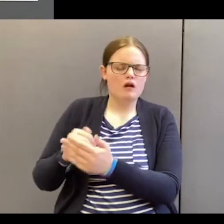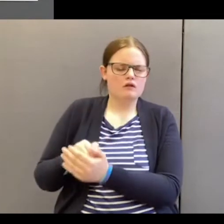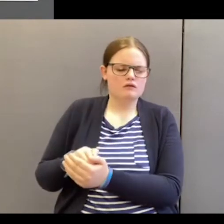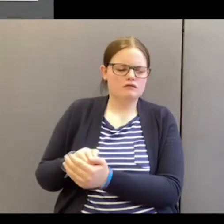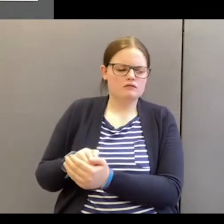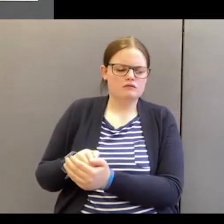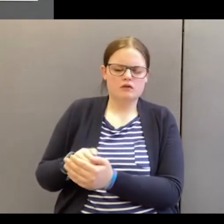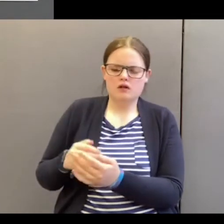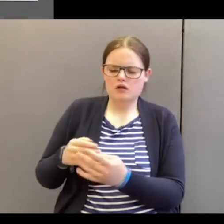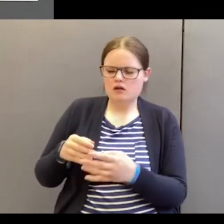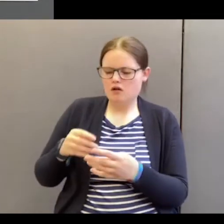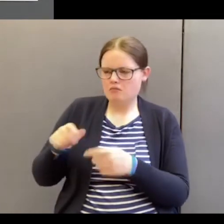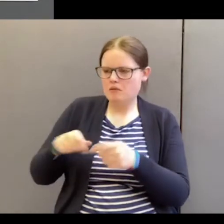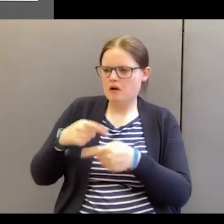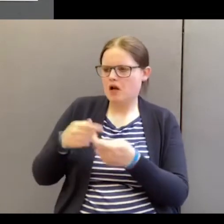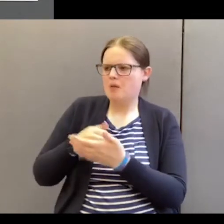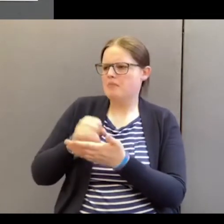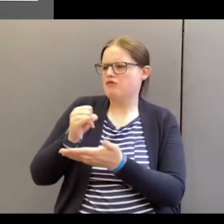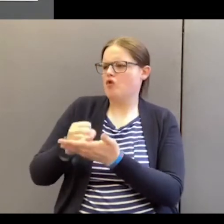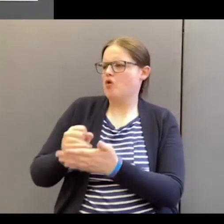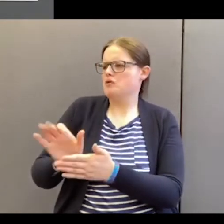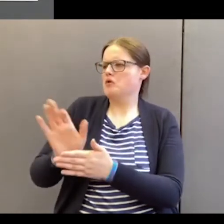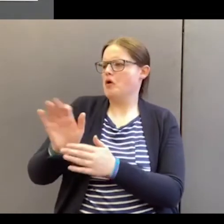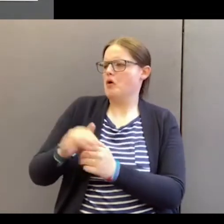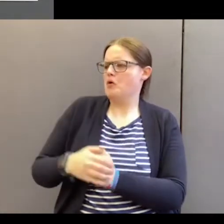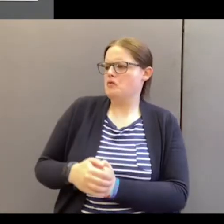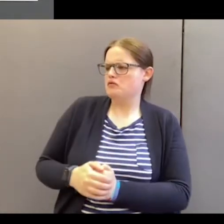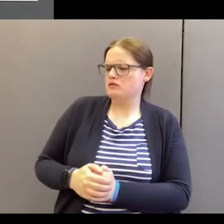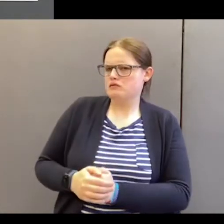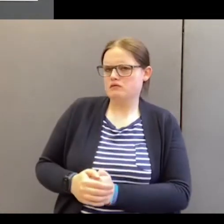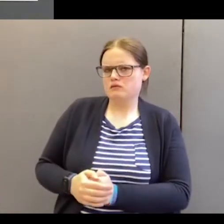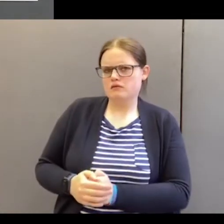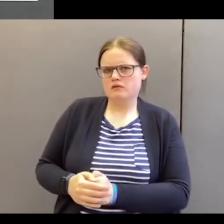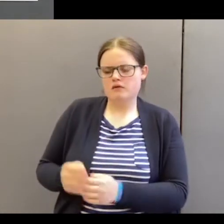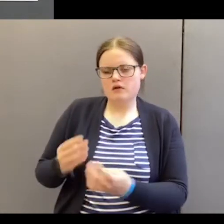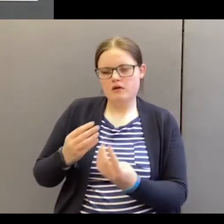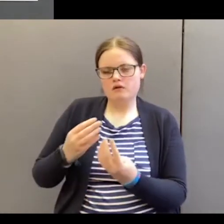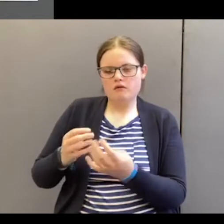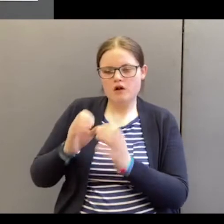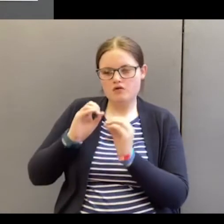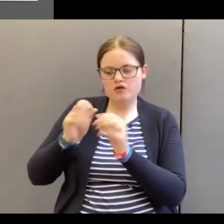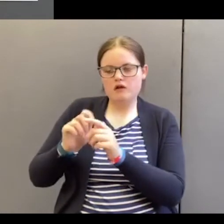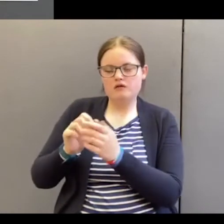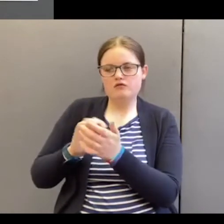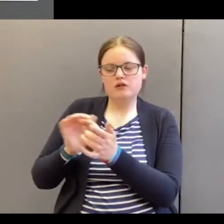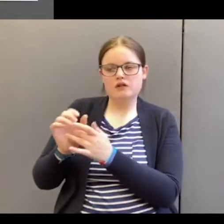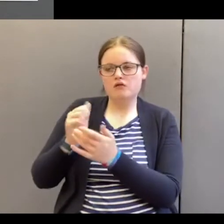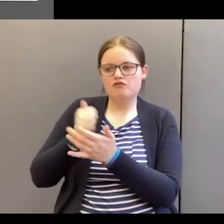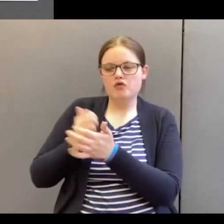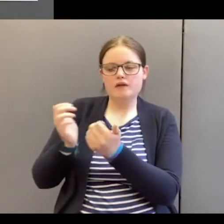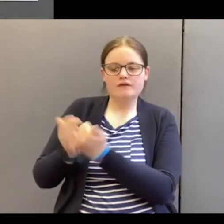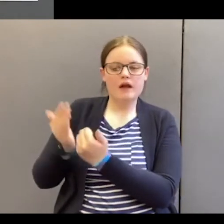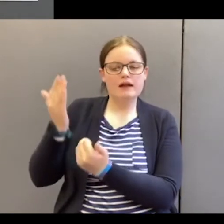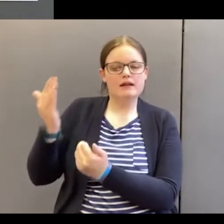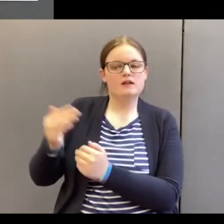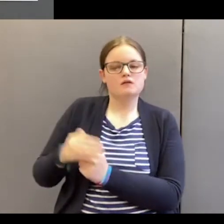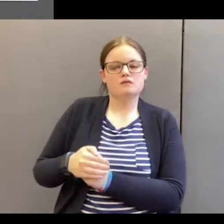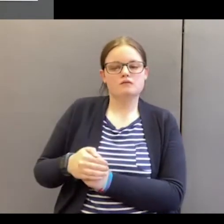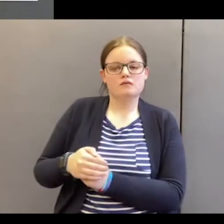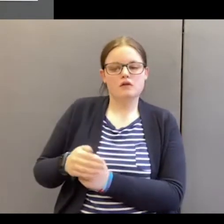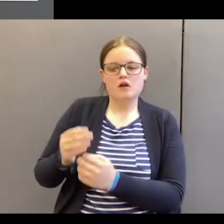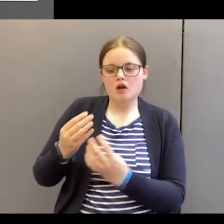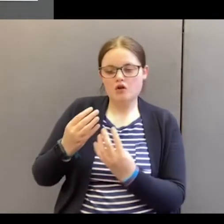crowd can't be wrong. come. Well the crowd shouted crucify him. The crowd